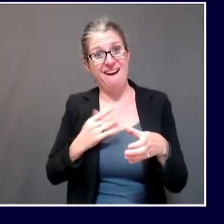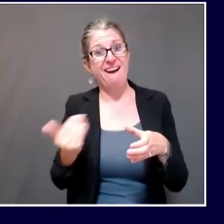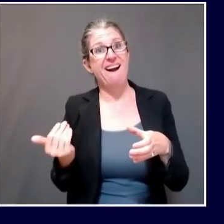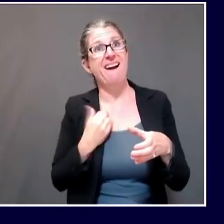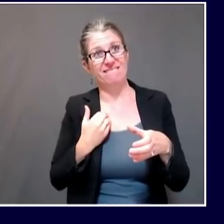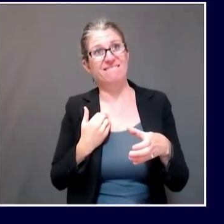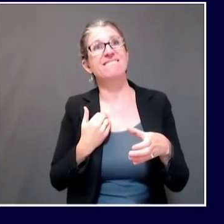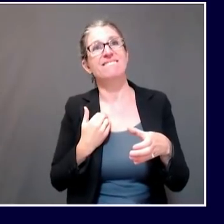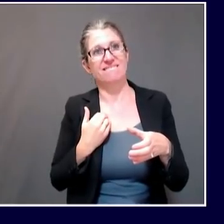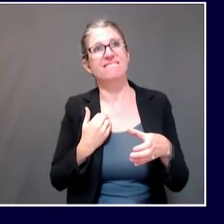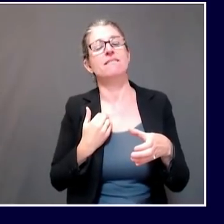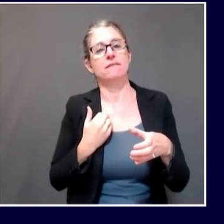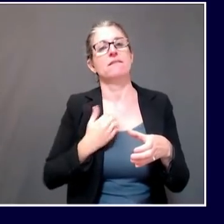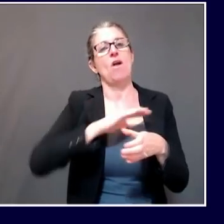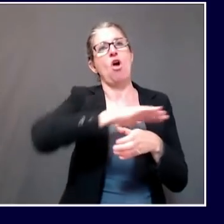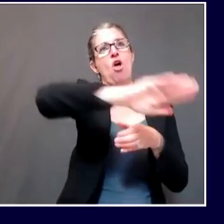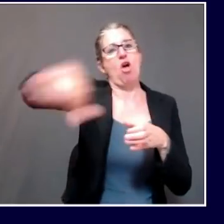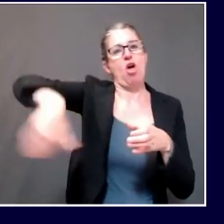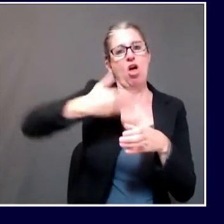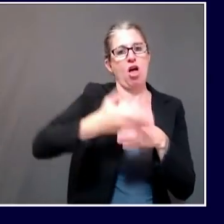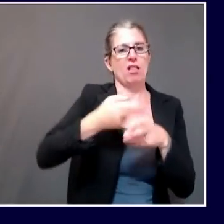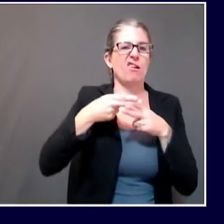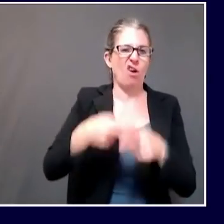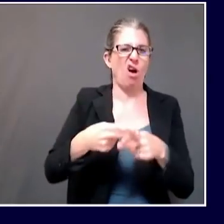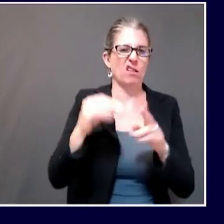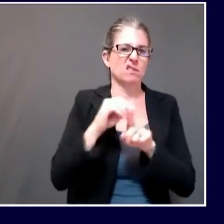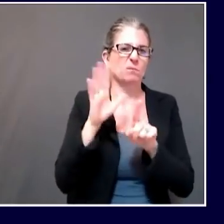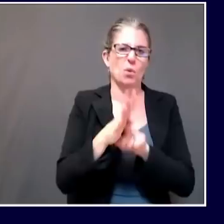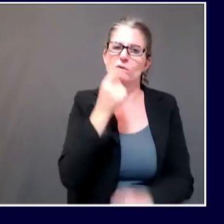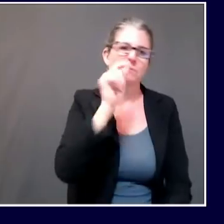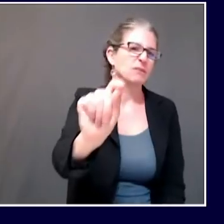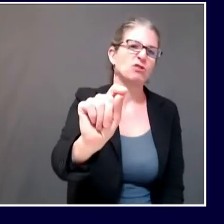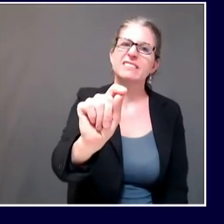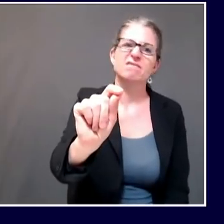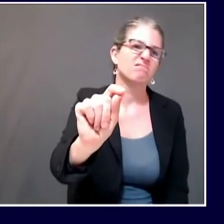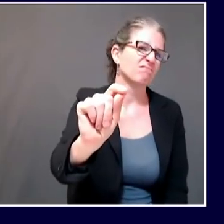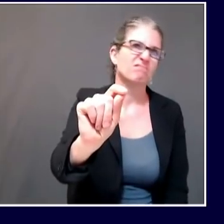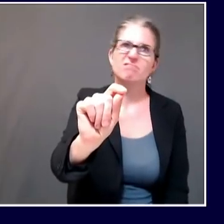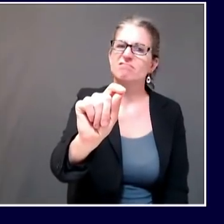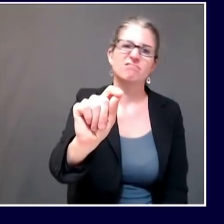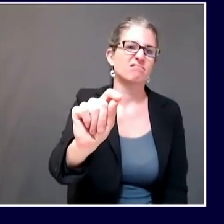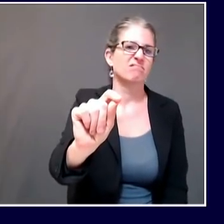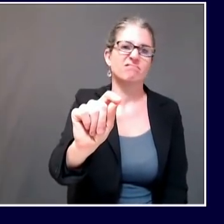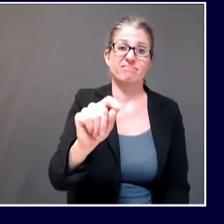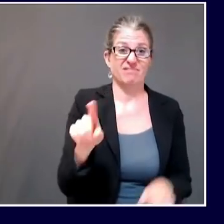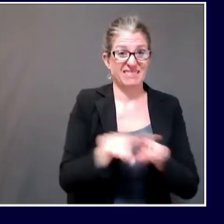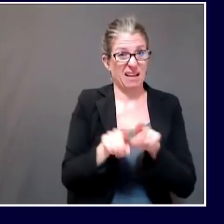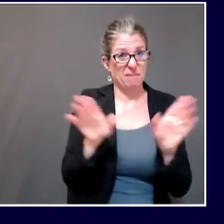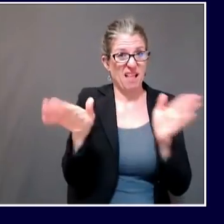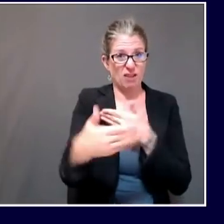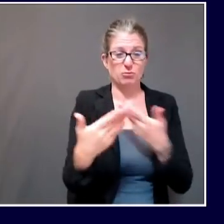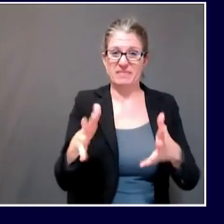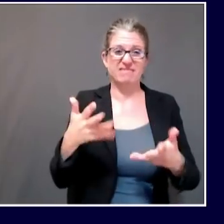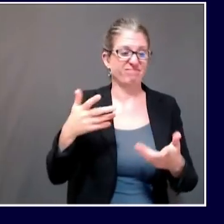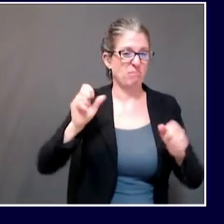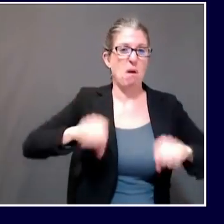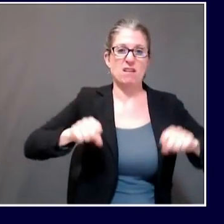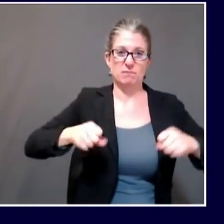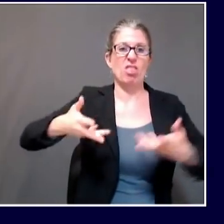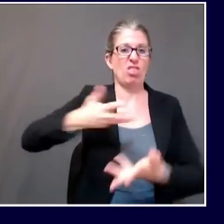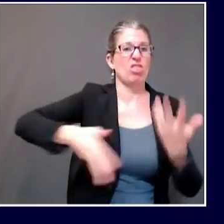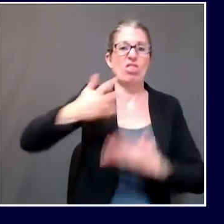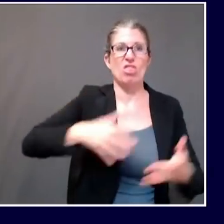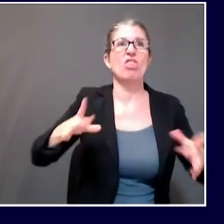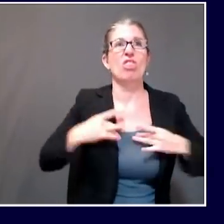cast a wide net to make sure that we're looking as far and as wide for cases of COVID-19, that we're providing